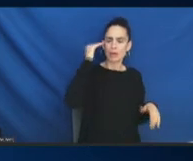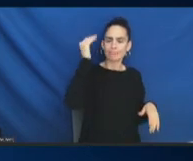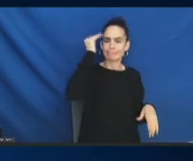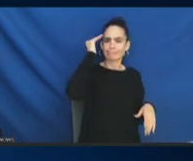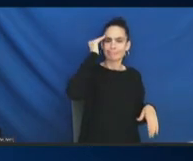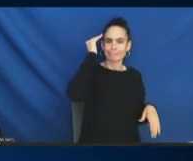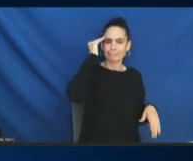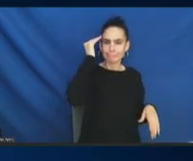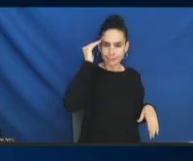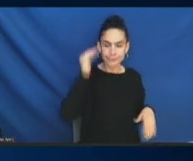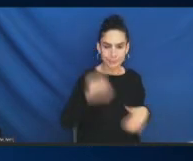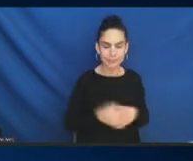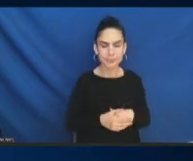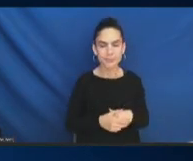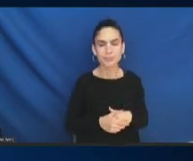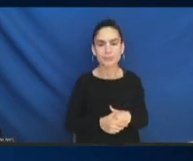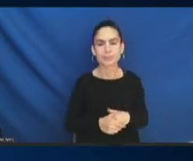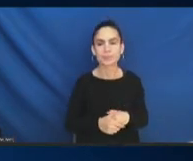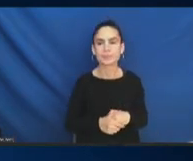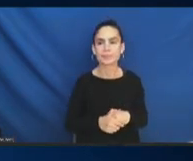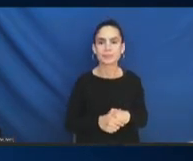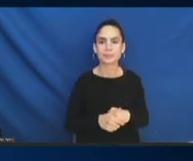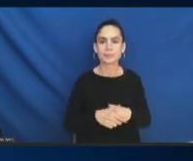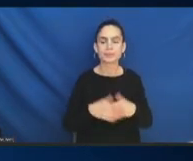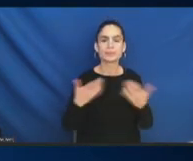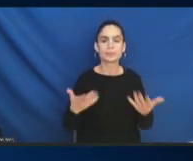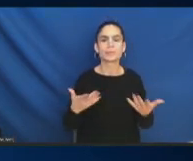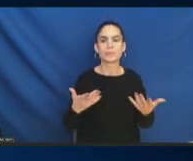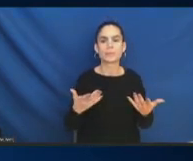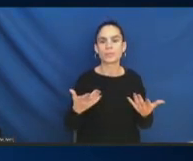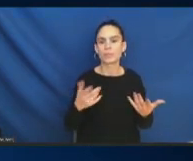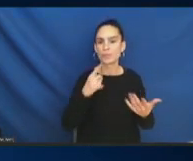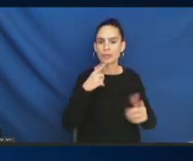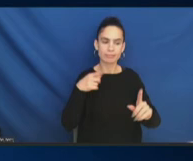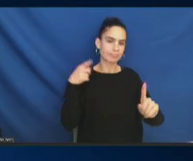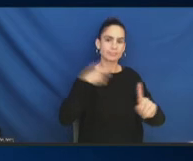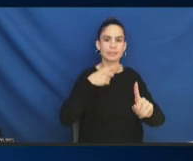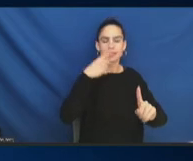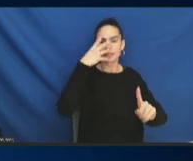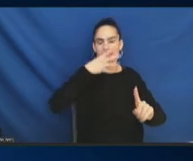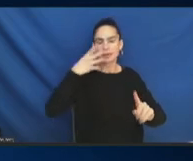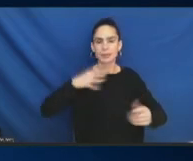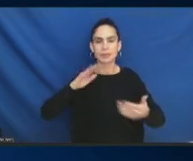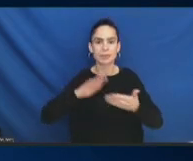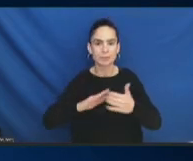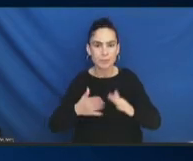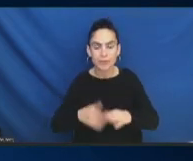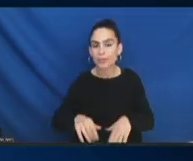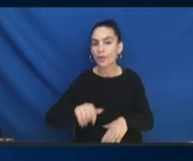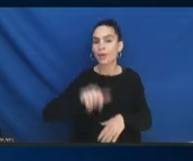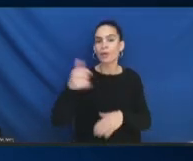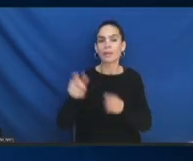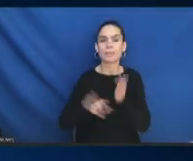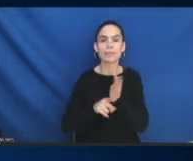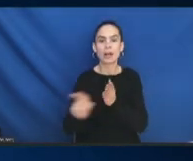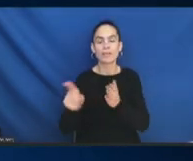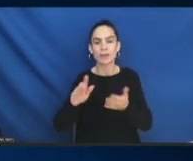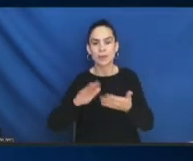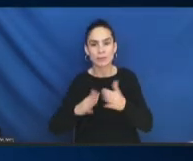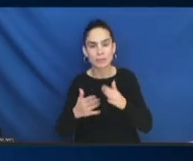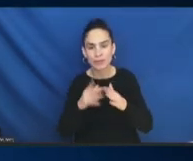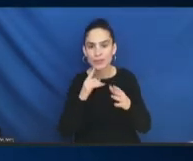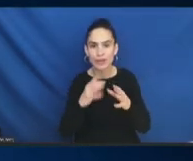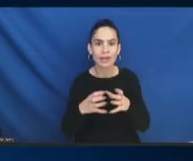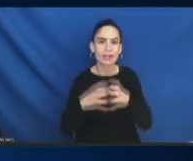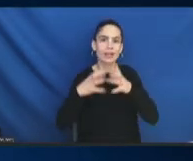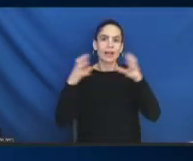terms of, you know, particularly immigrant communities and other marginalized communities, a lot of it is through word of mouth. And